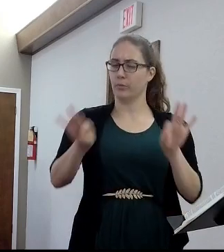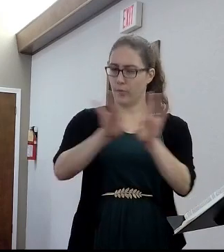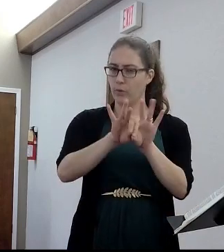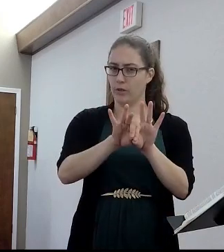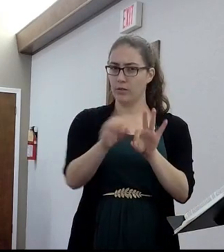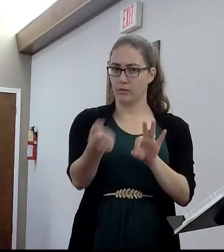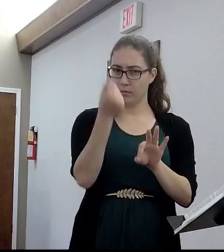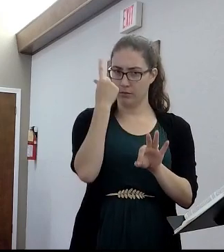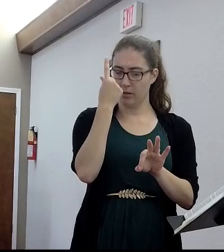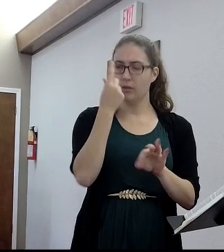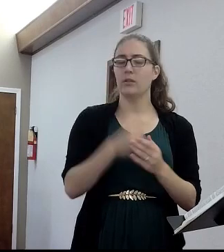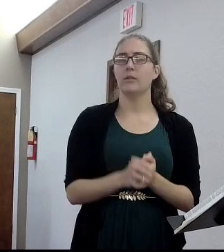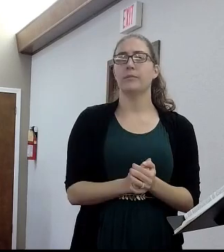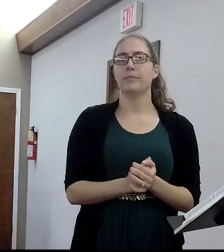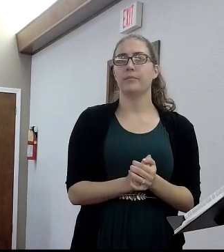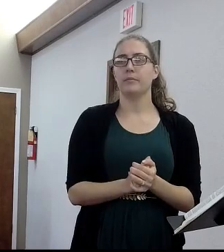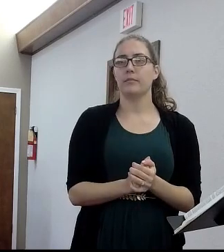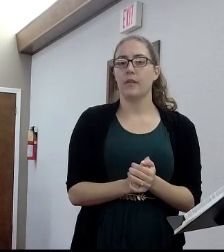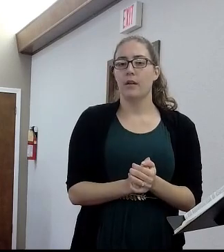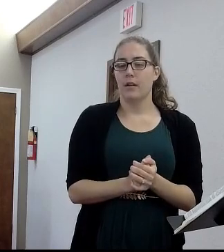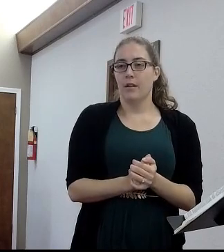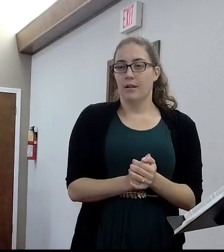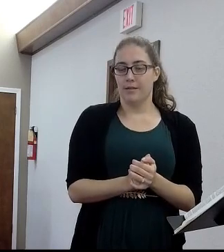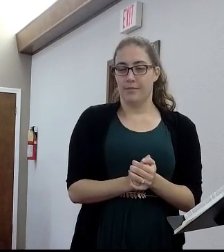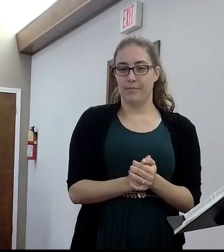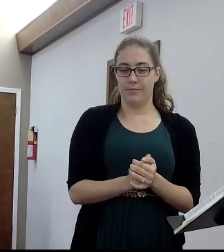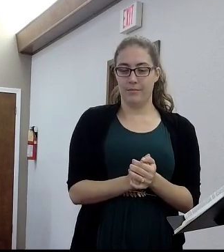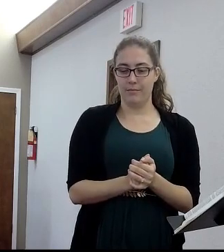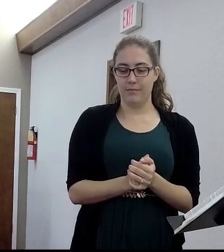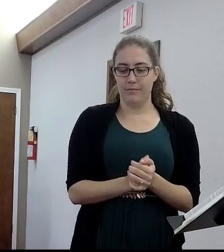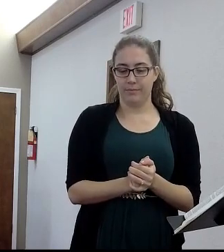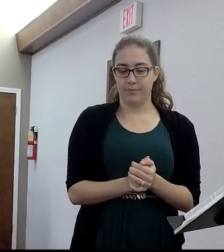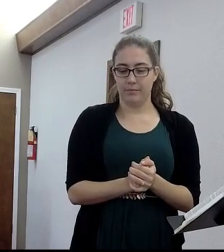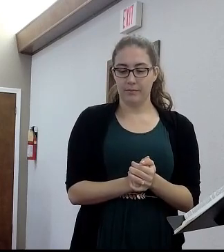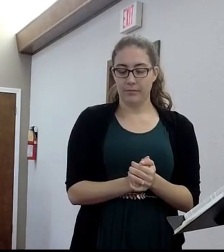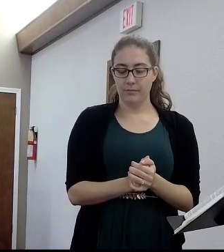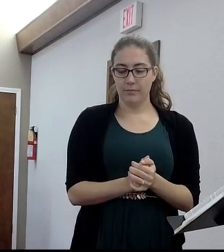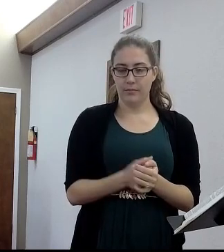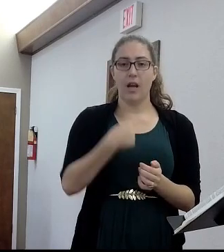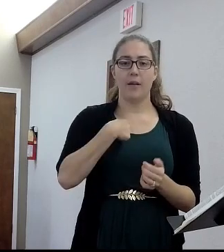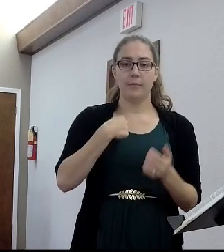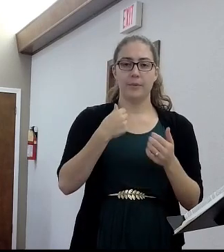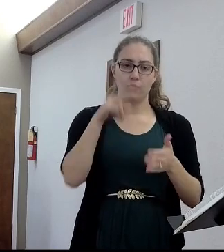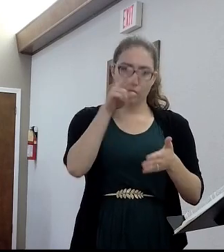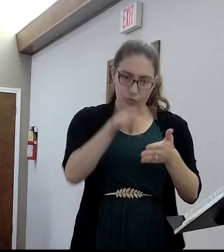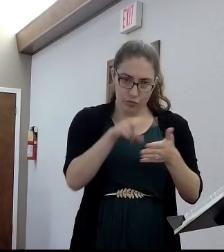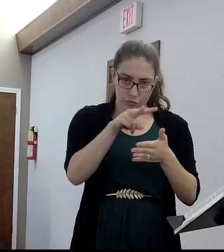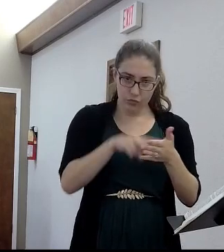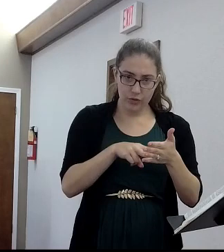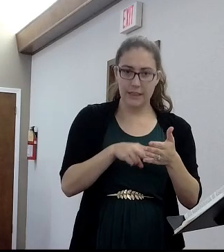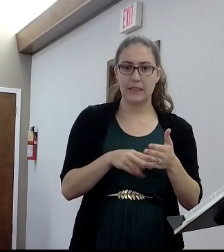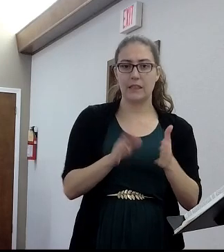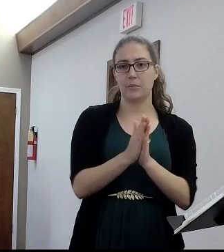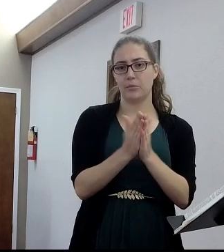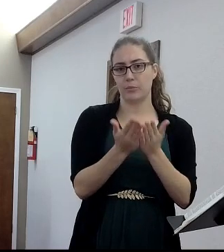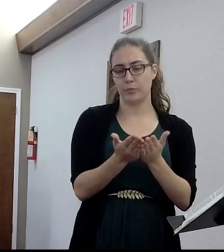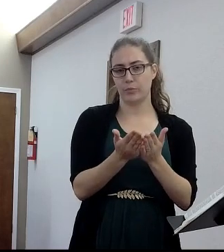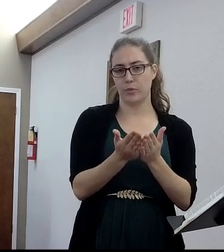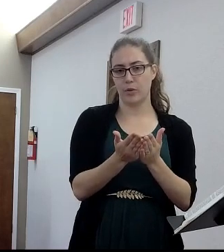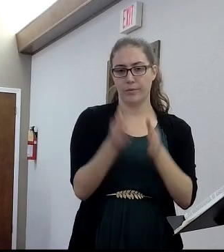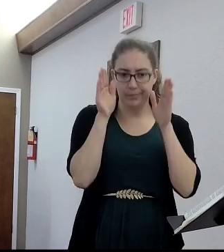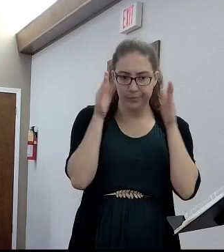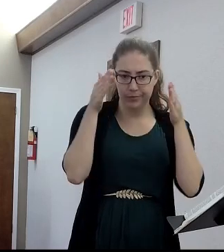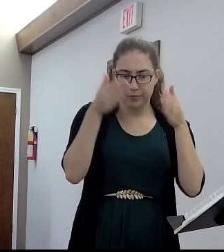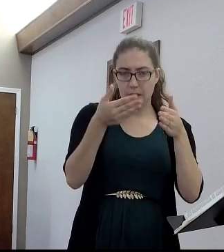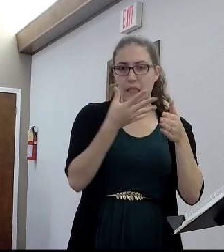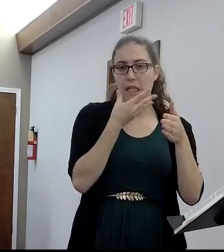been reading quite a bit of, I don't know, this is a hundred and something page book on Hebrew literature. And it's been super informative. I've